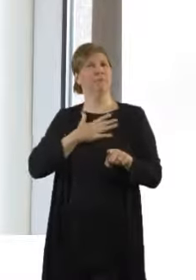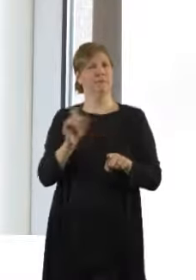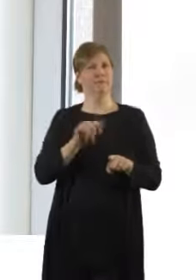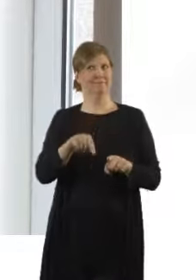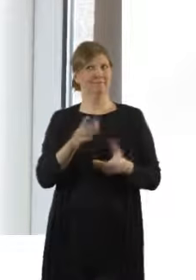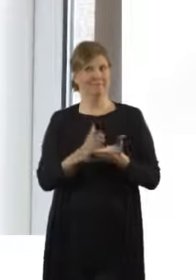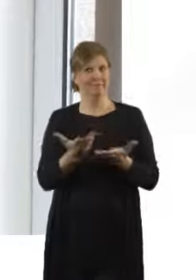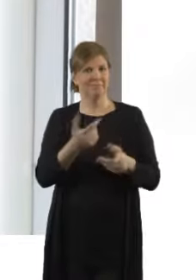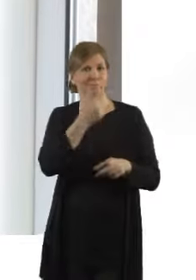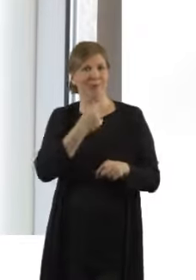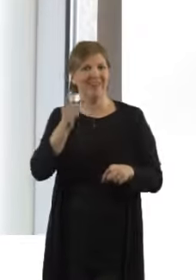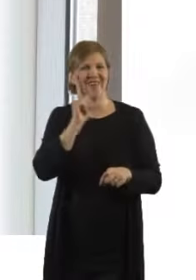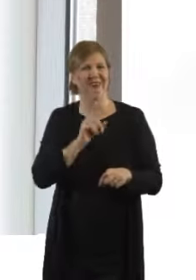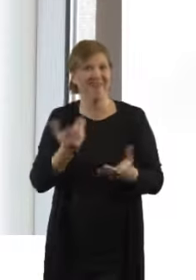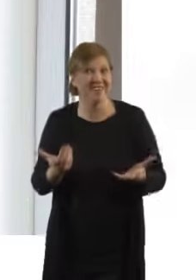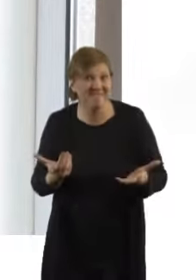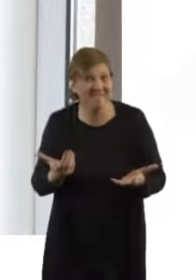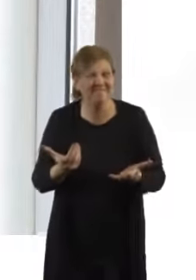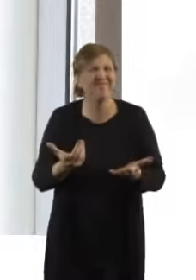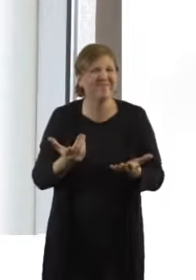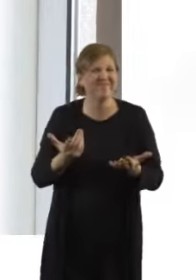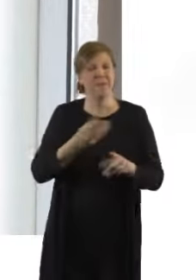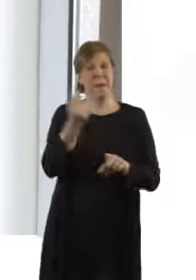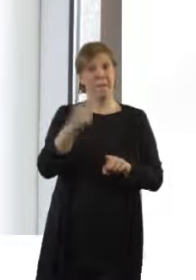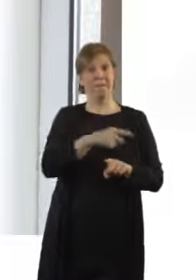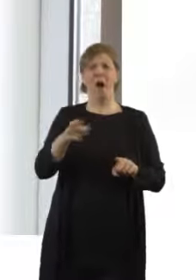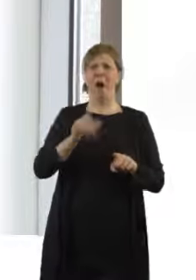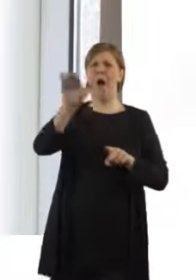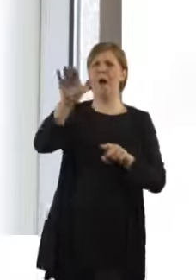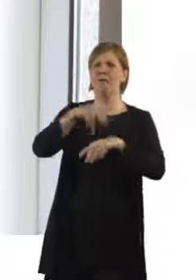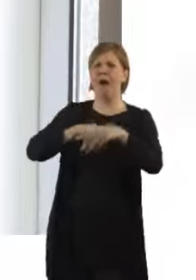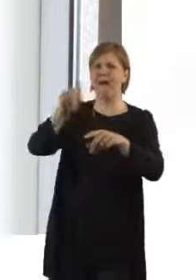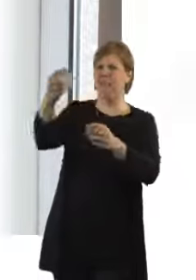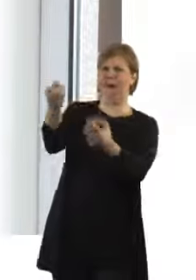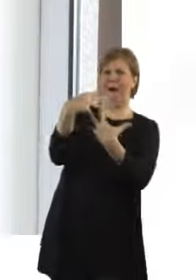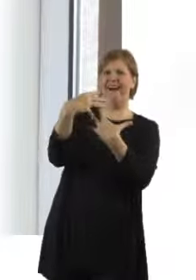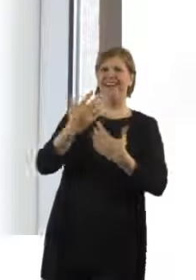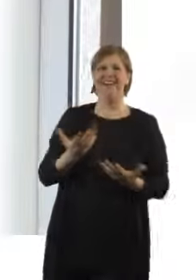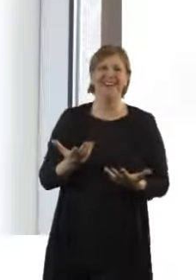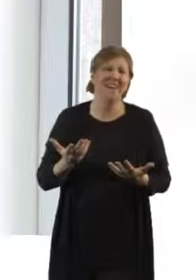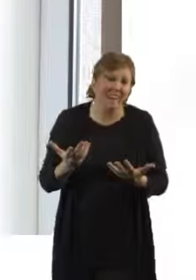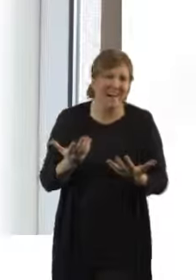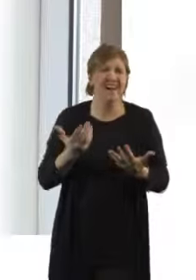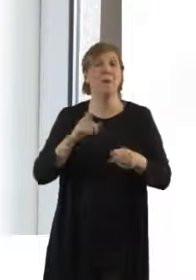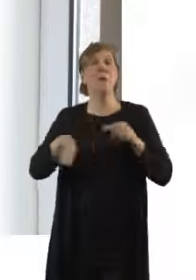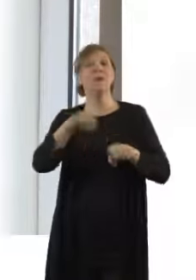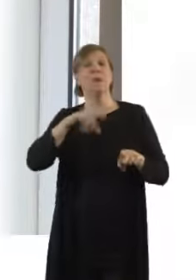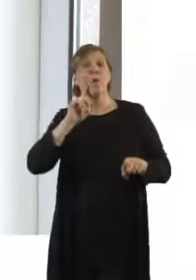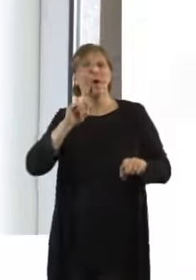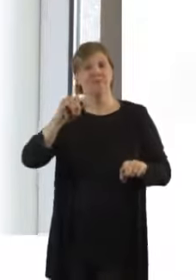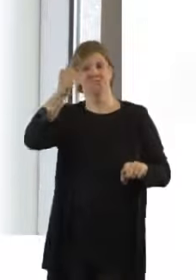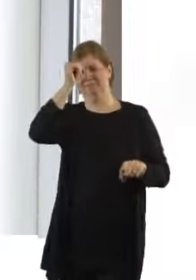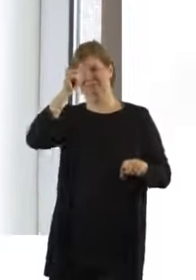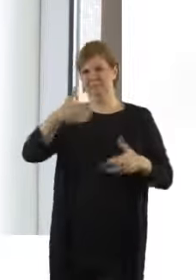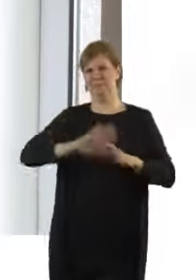sex the baby is herself. Some want the staff to tell. Nowadays, most women know